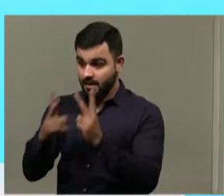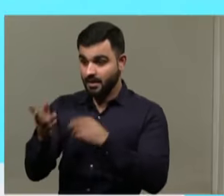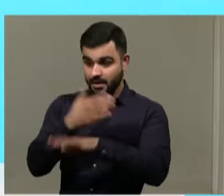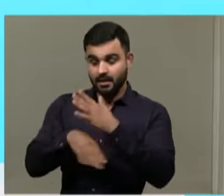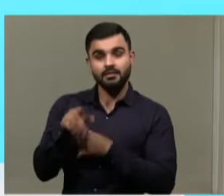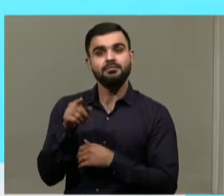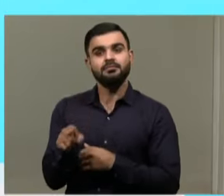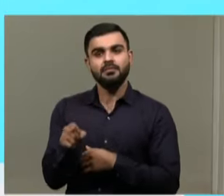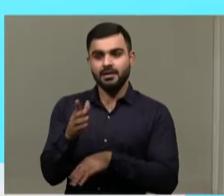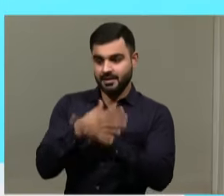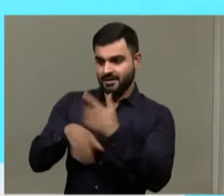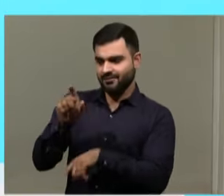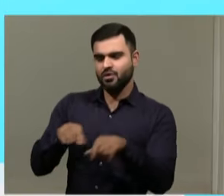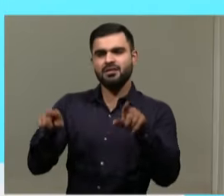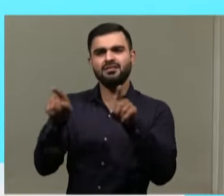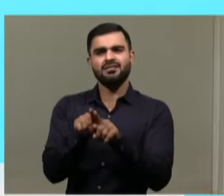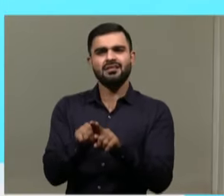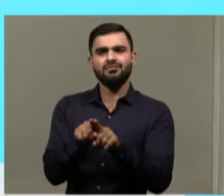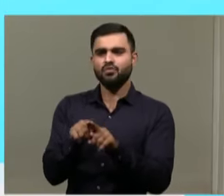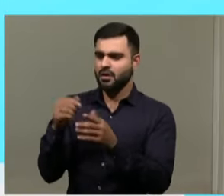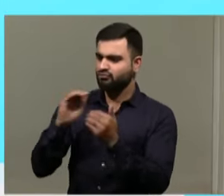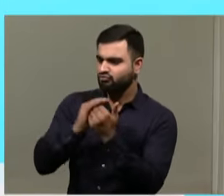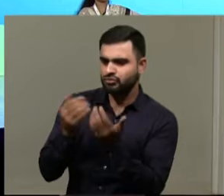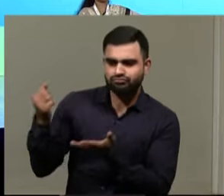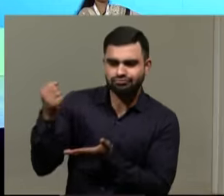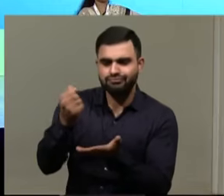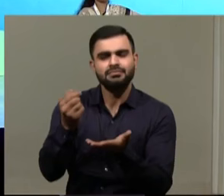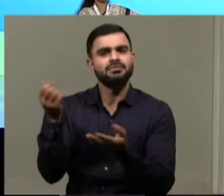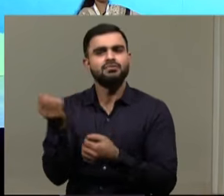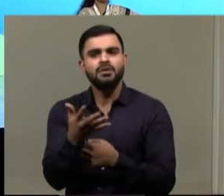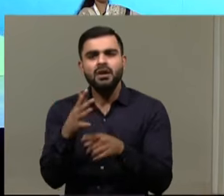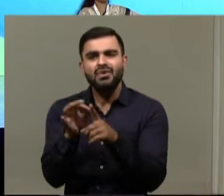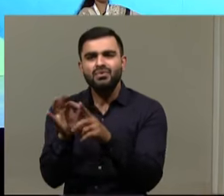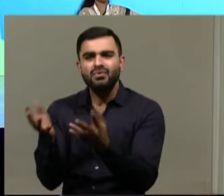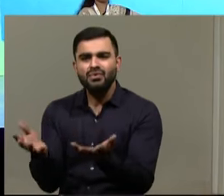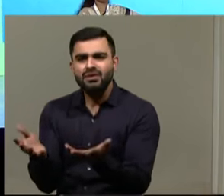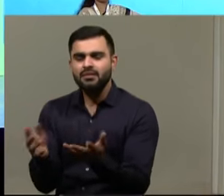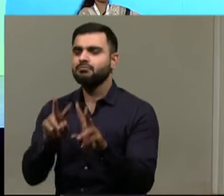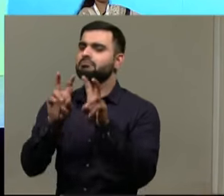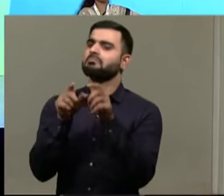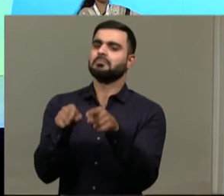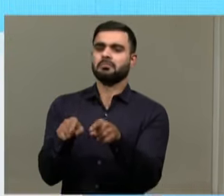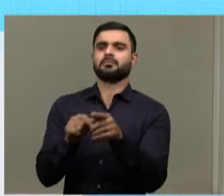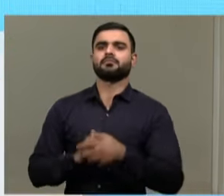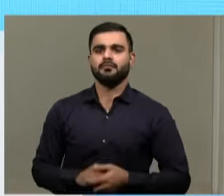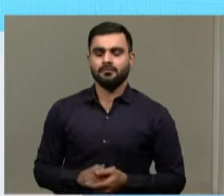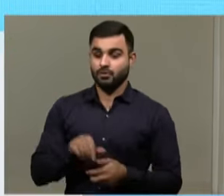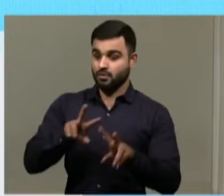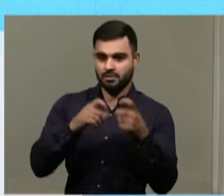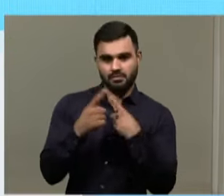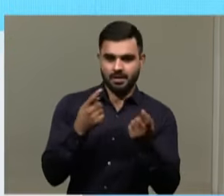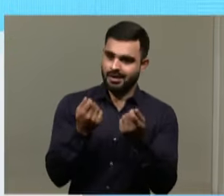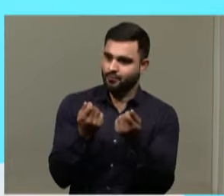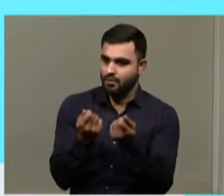you think of disability as a welfare and a charity and a to-do, but that's not the case. know, then talked about